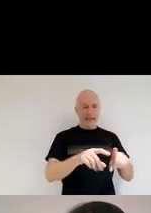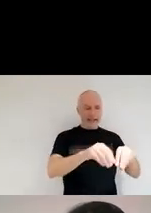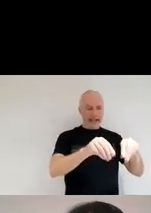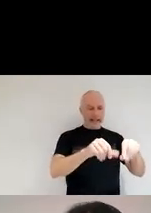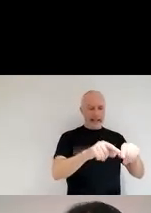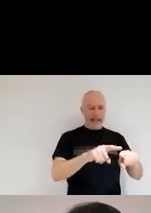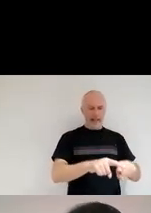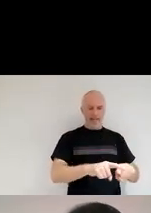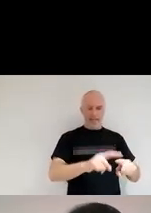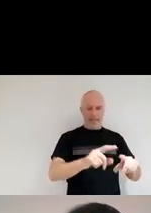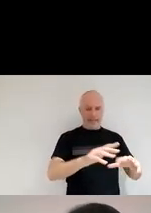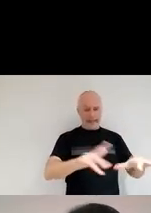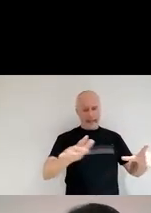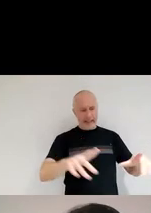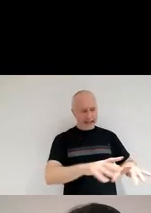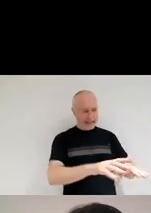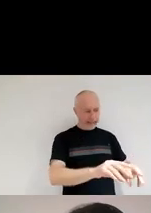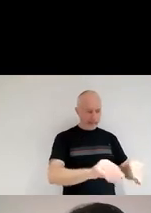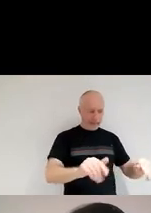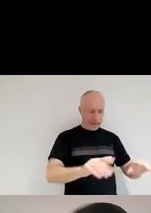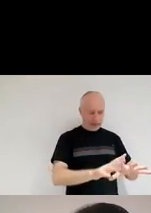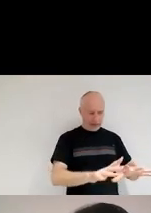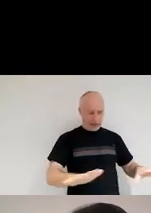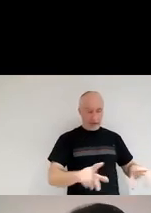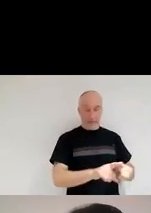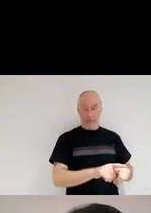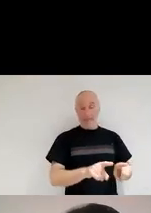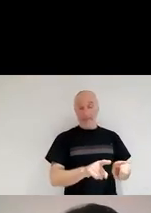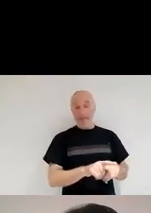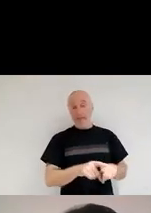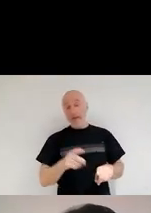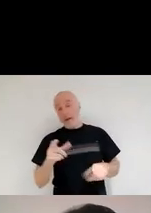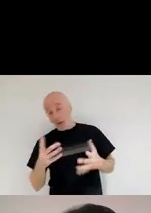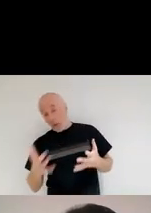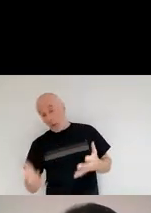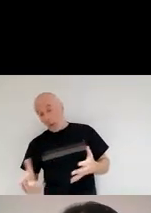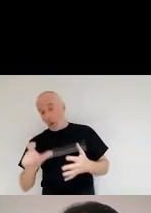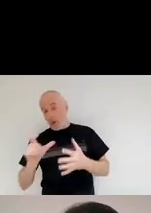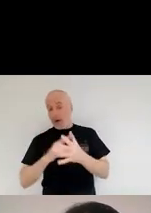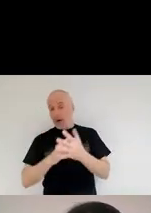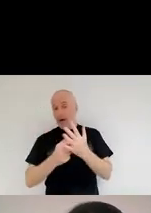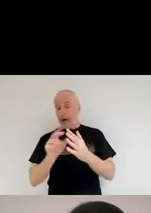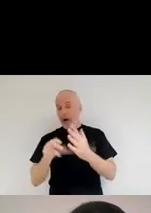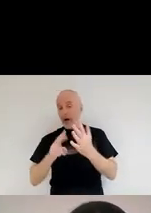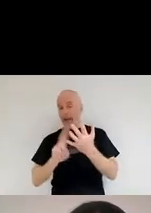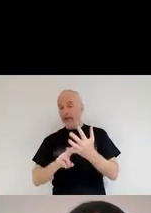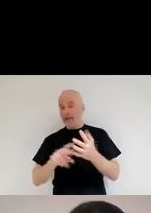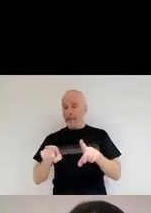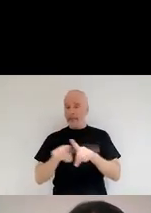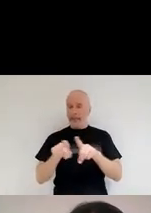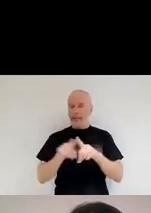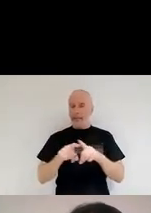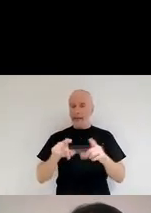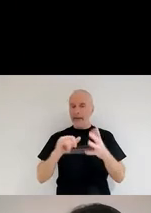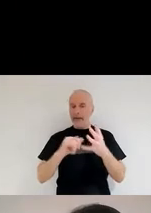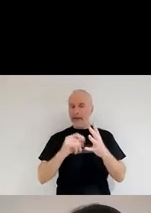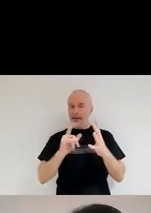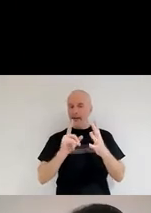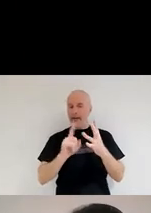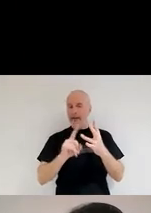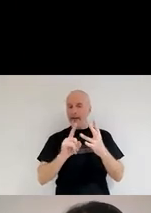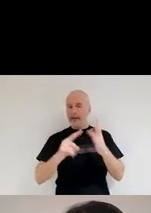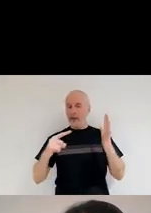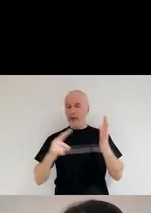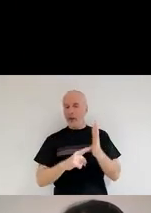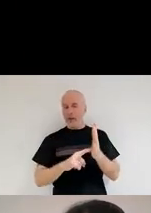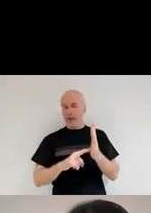beach or it may is made out of carbon and you can think of something like soot, right? Also because